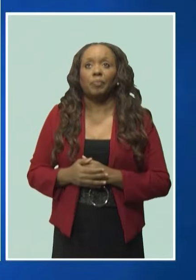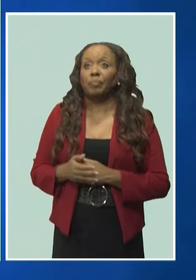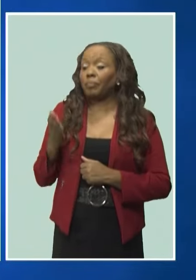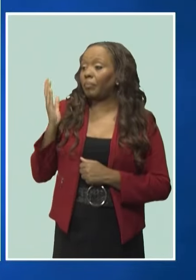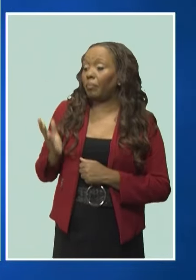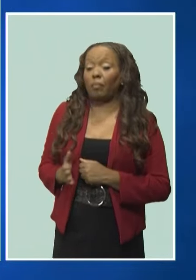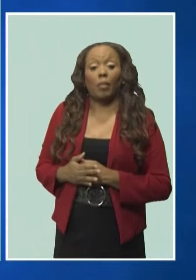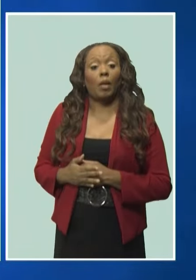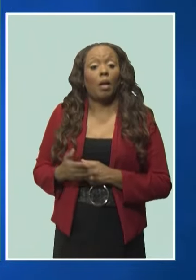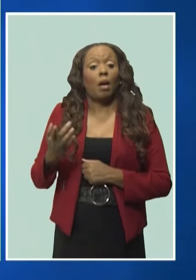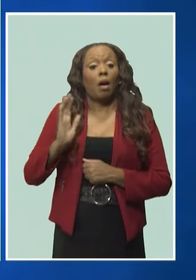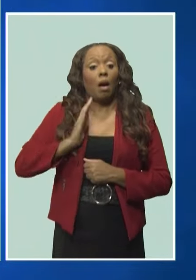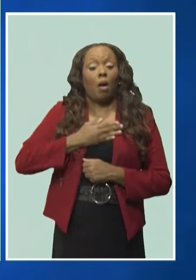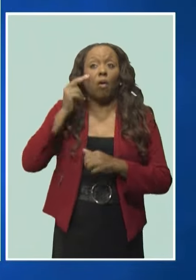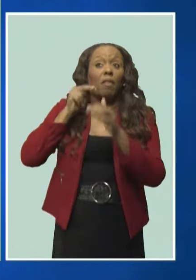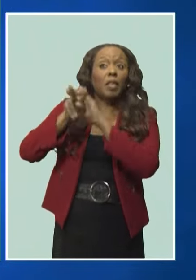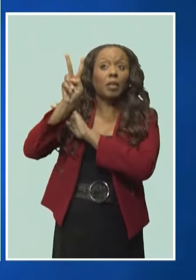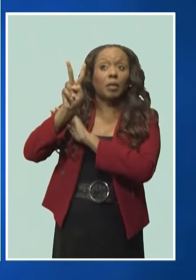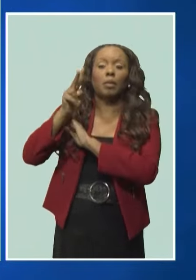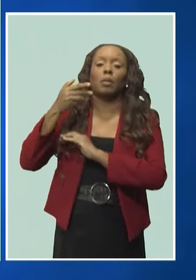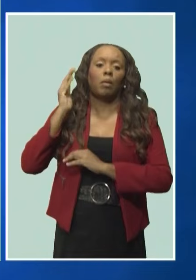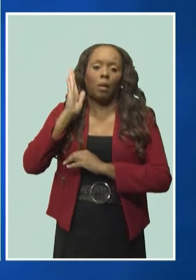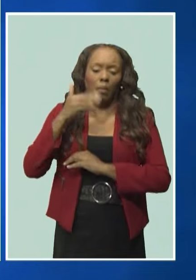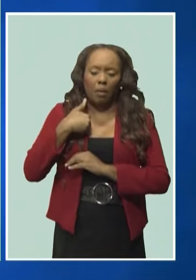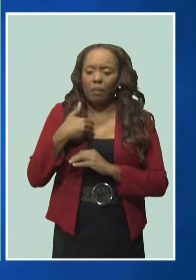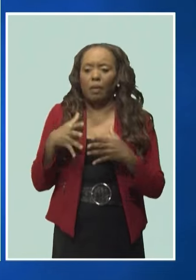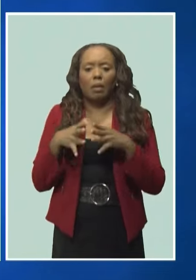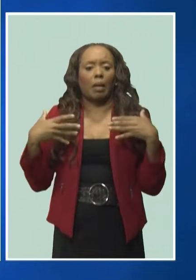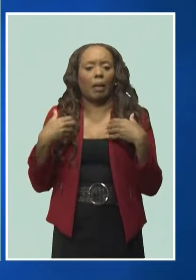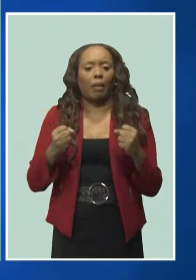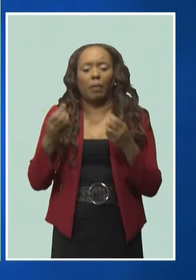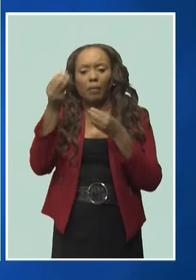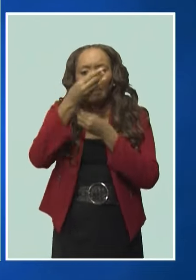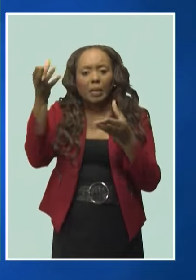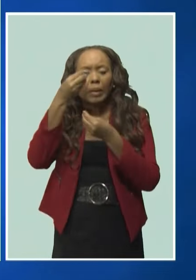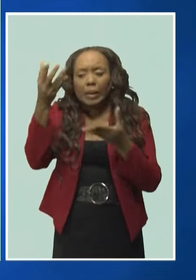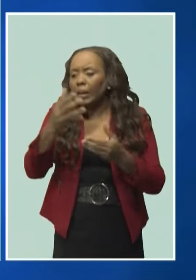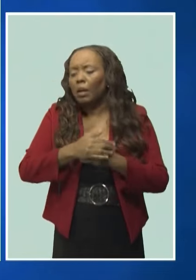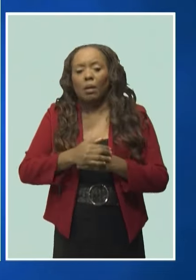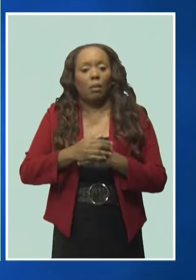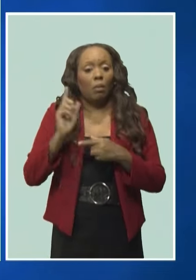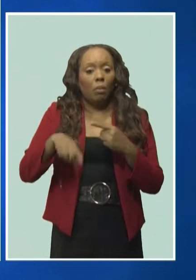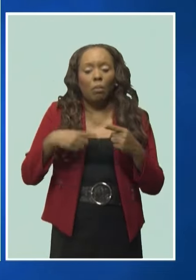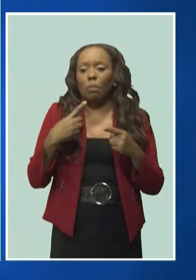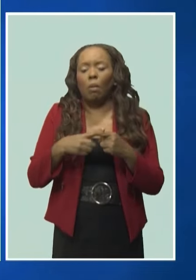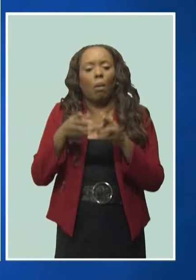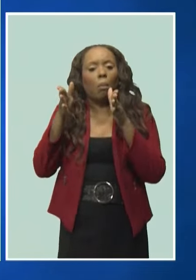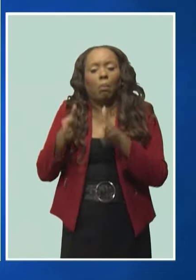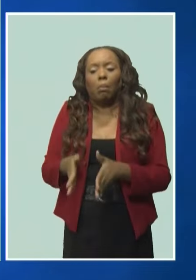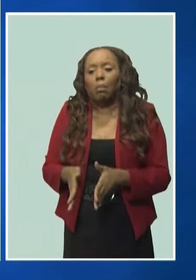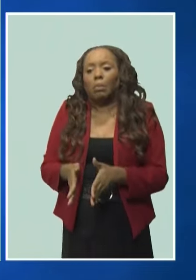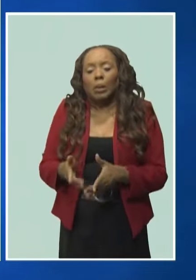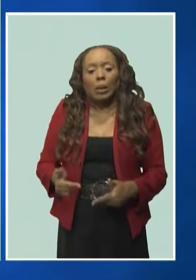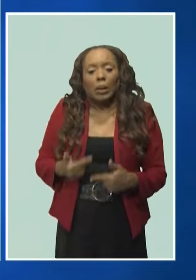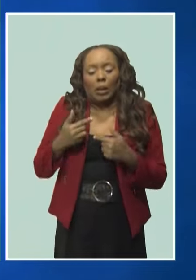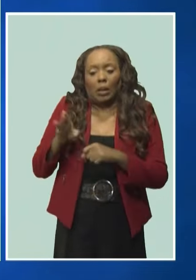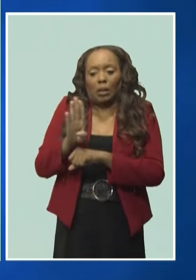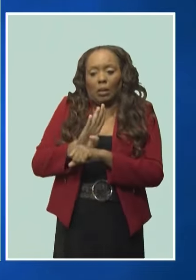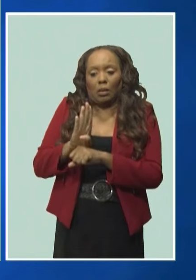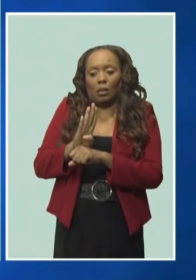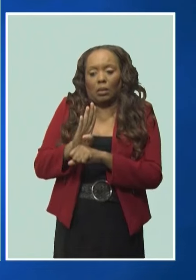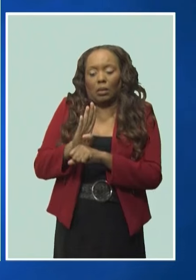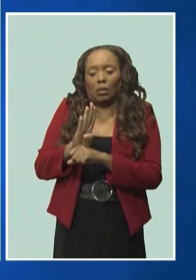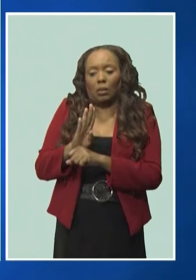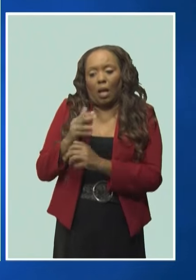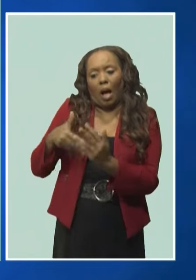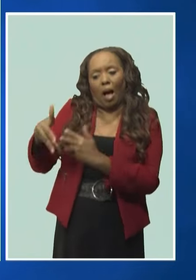procurement and the implementation and rollout of that health information system, that wherever a citizen of Barbados interacts with